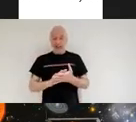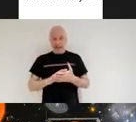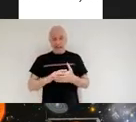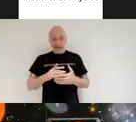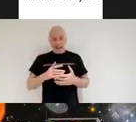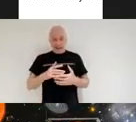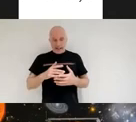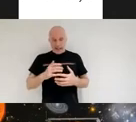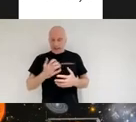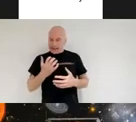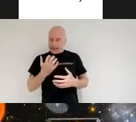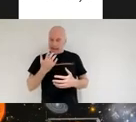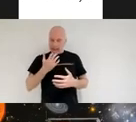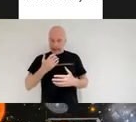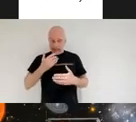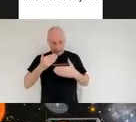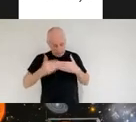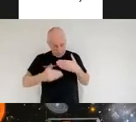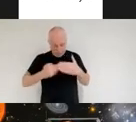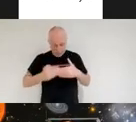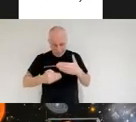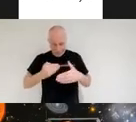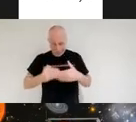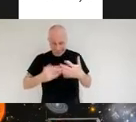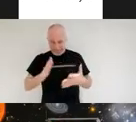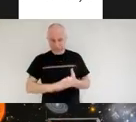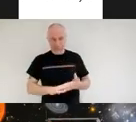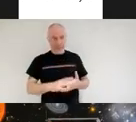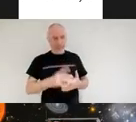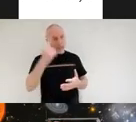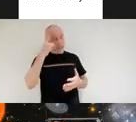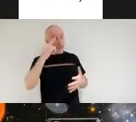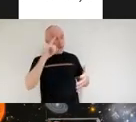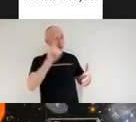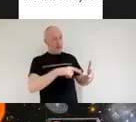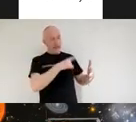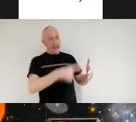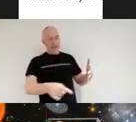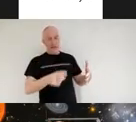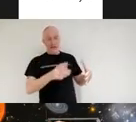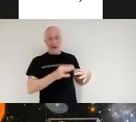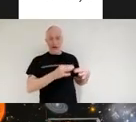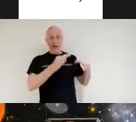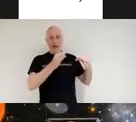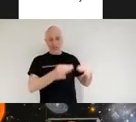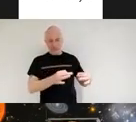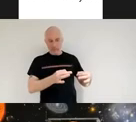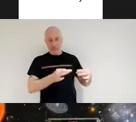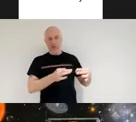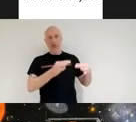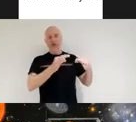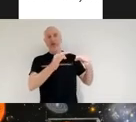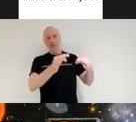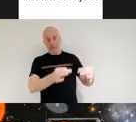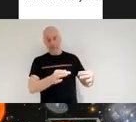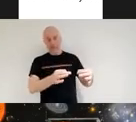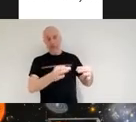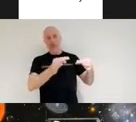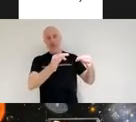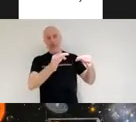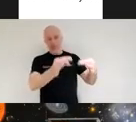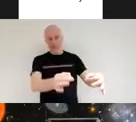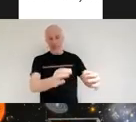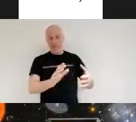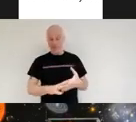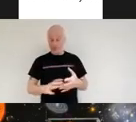perseverance it was threatened with cancellation there was delay after delay after delay scientists who thought they